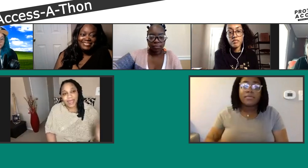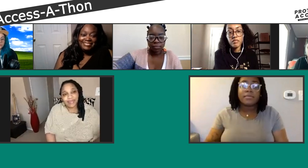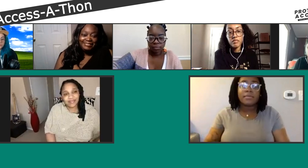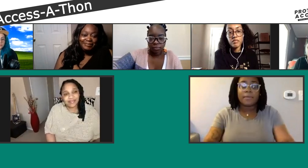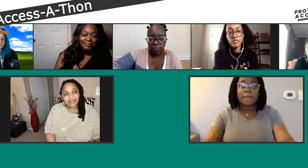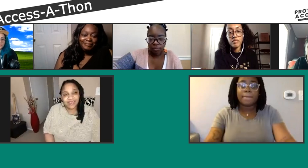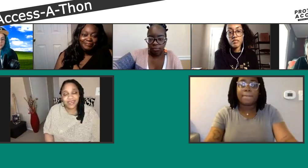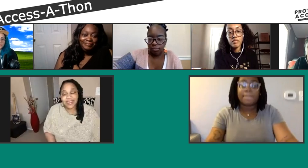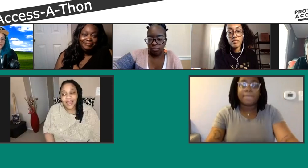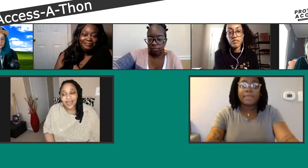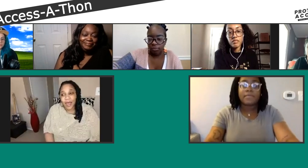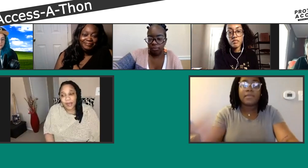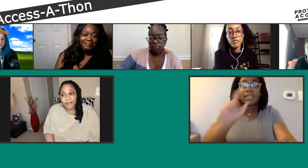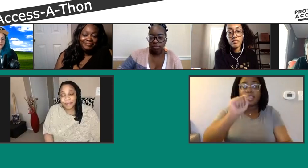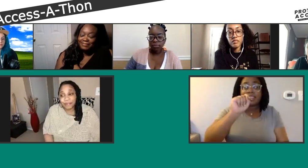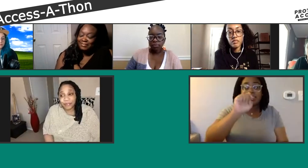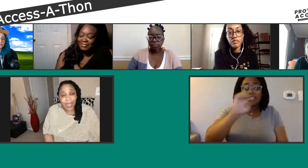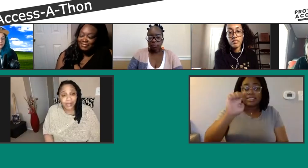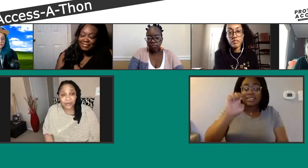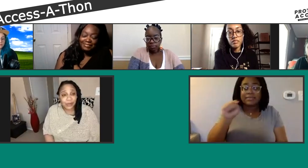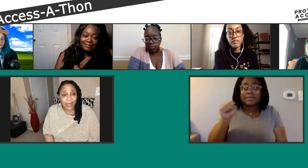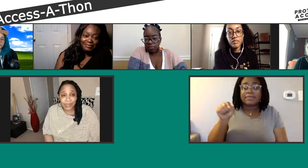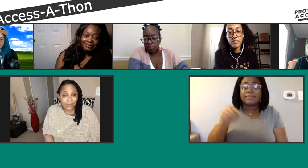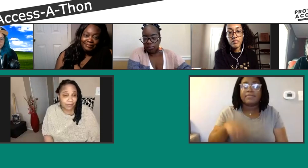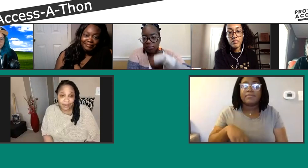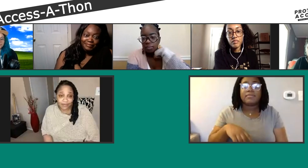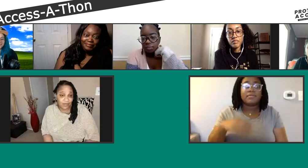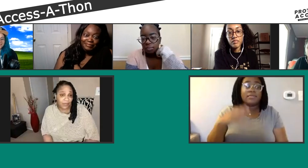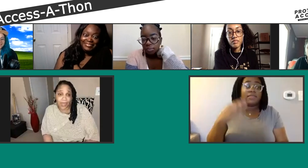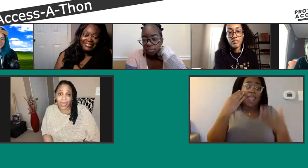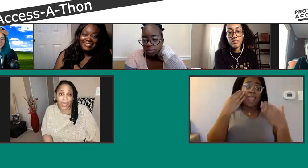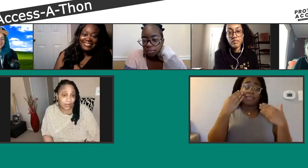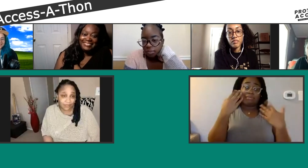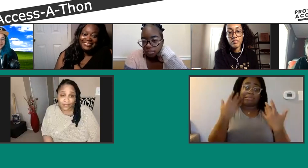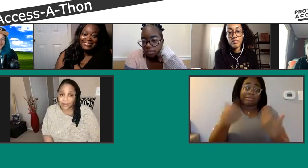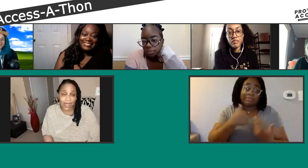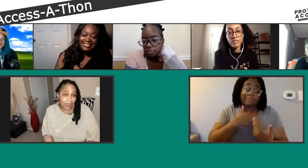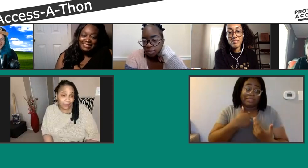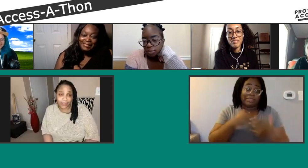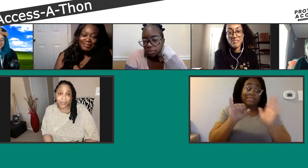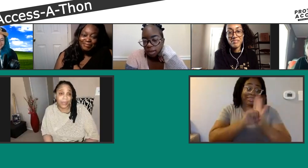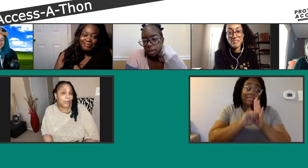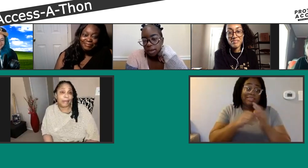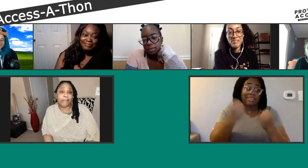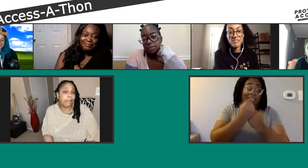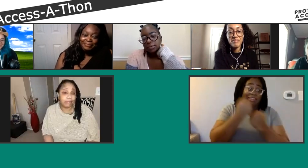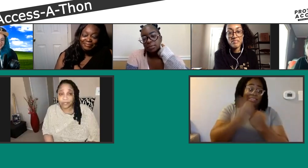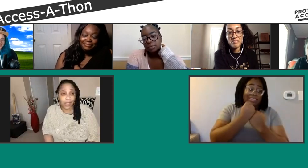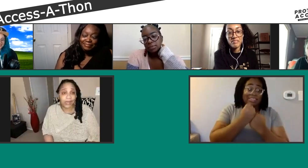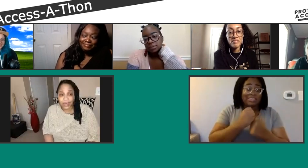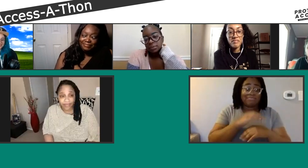Hi, this is T. I do not consider myself to be an activist, an advocate, or